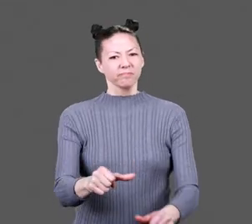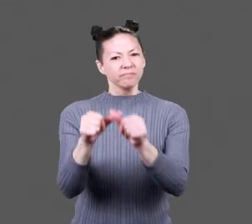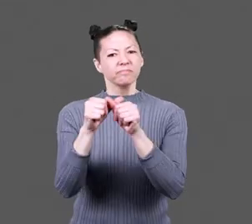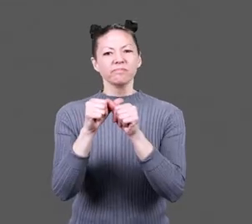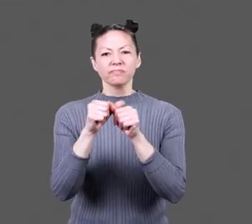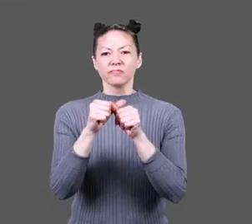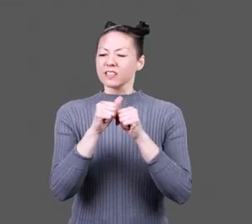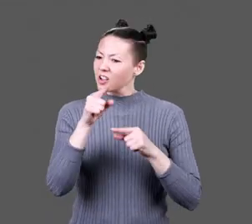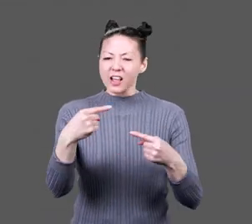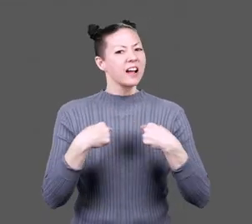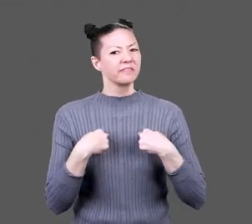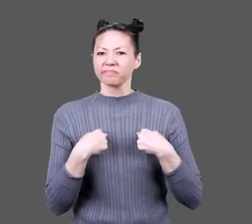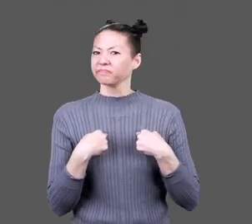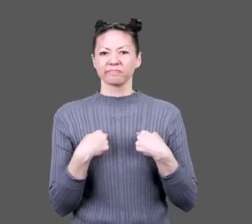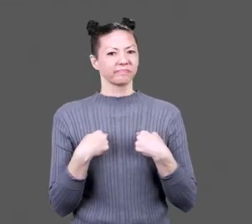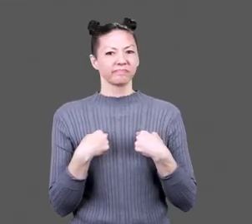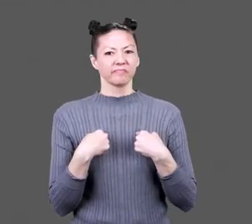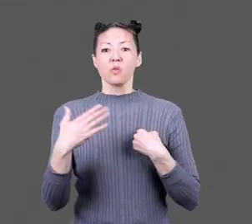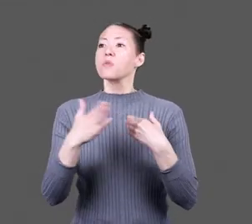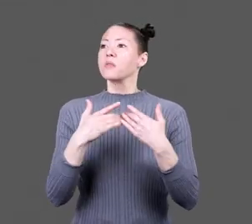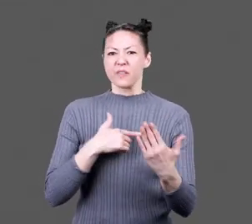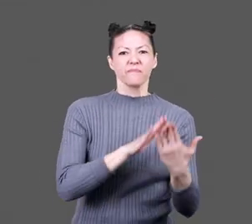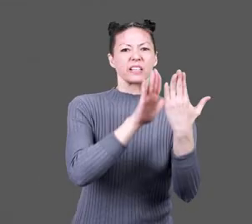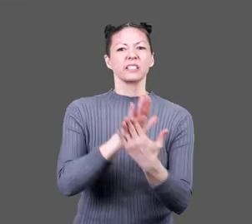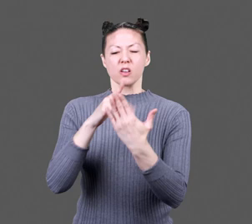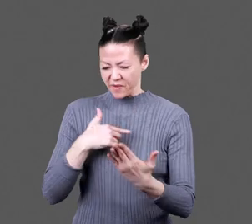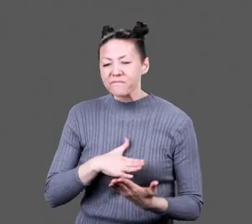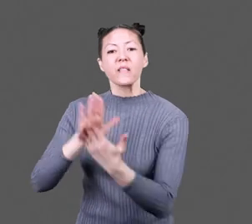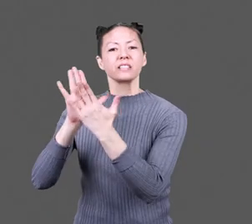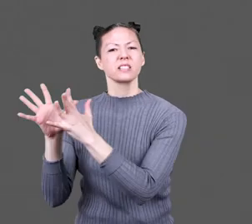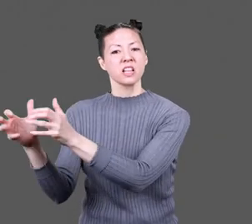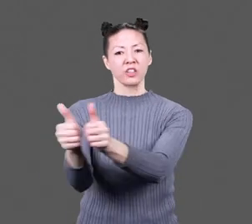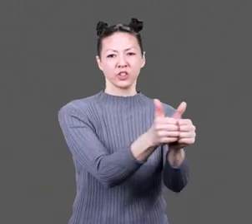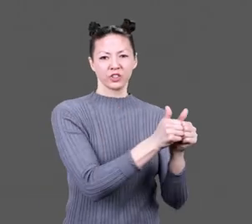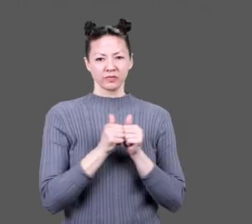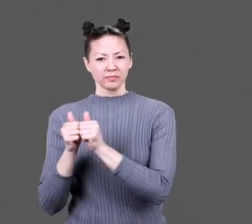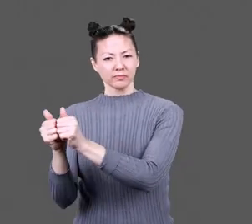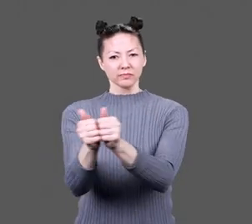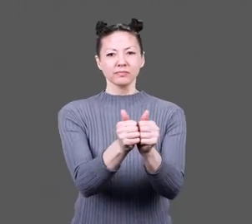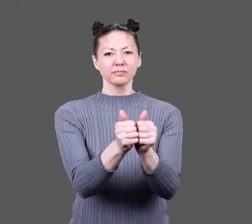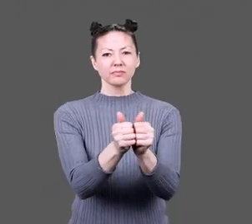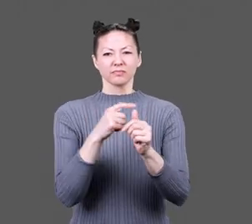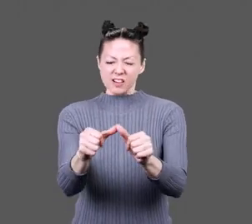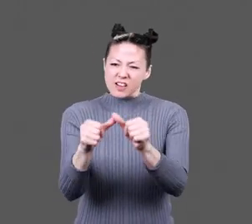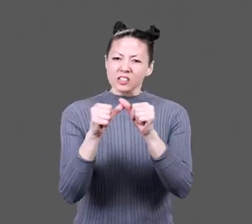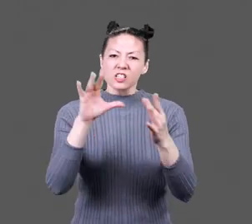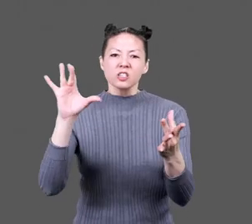Always we, not you or I. Whatever we faced, we faced it together.